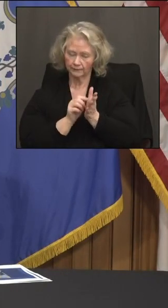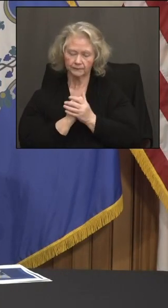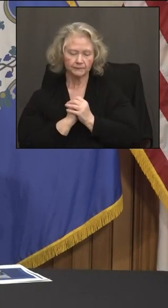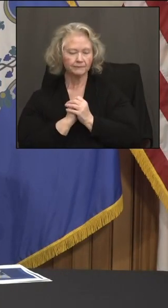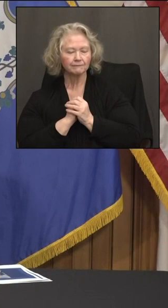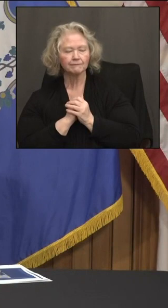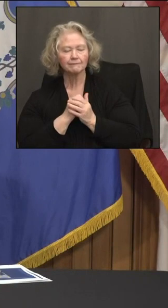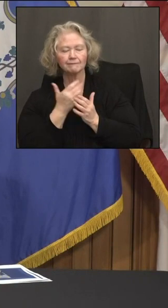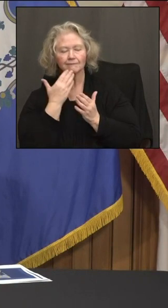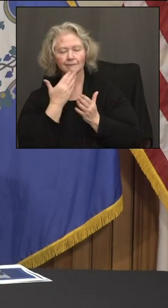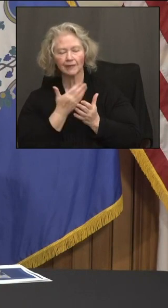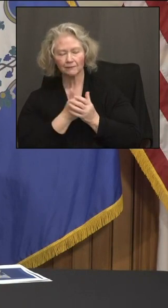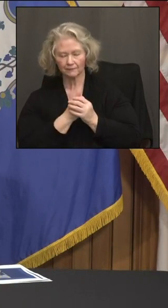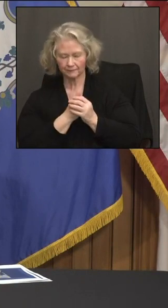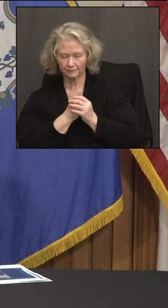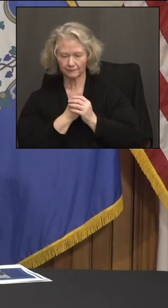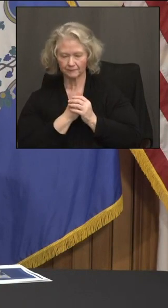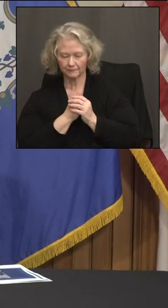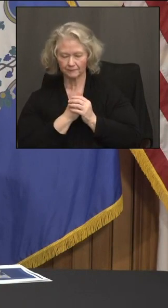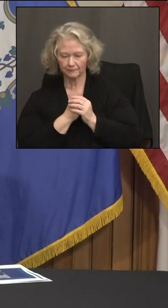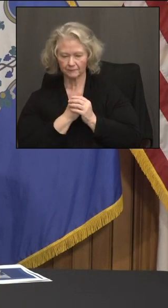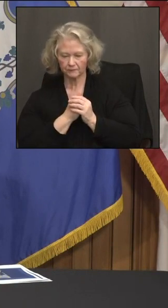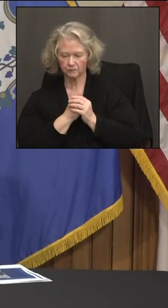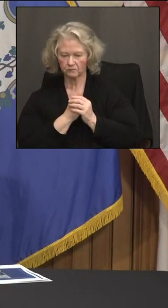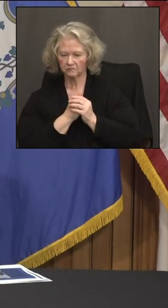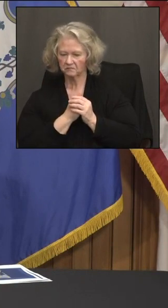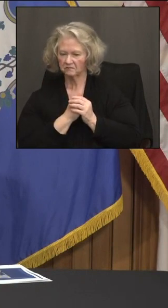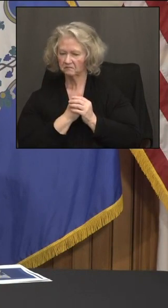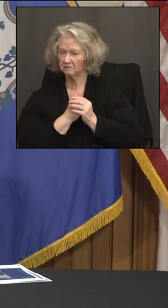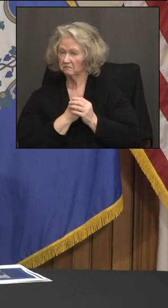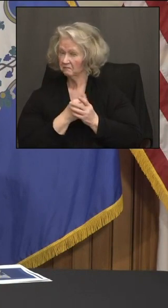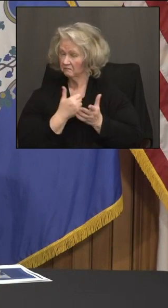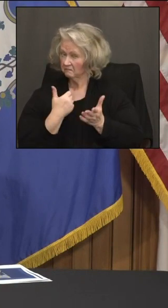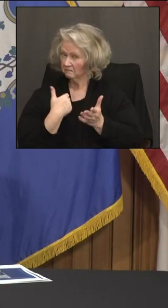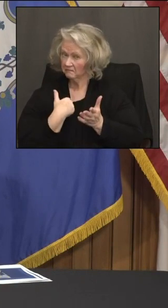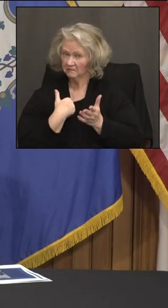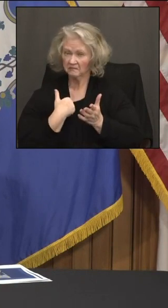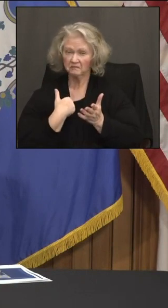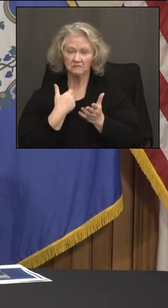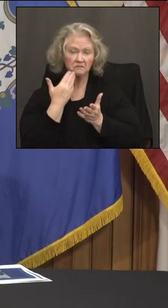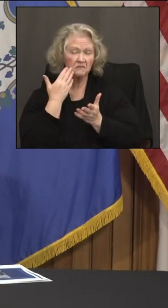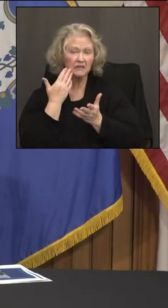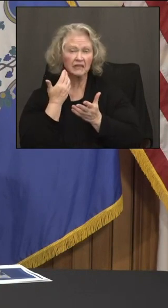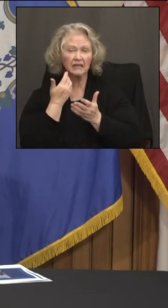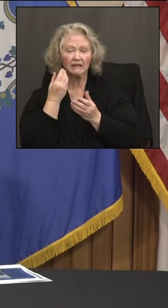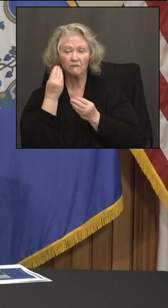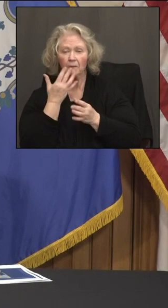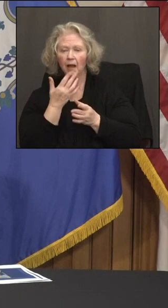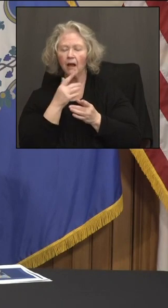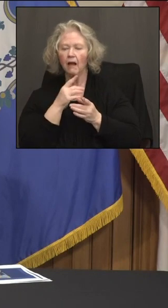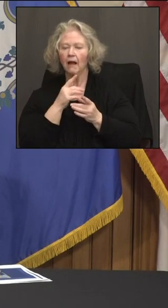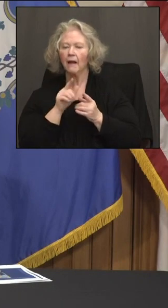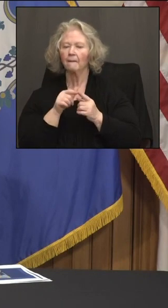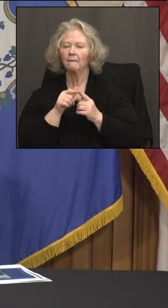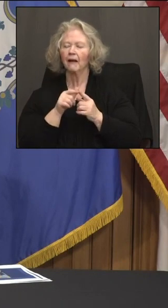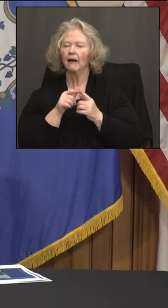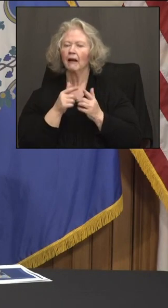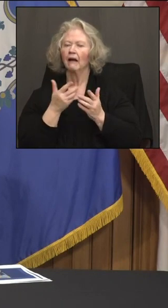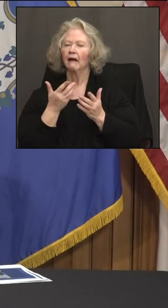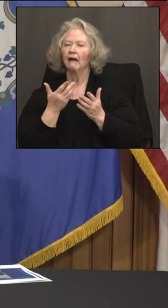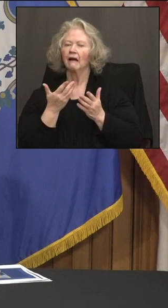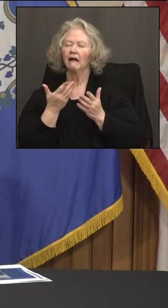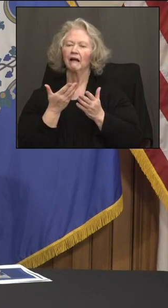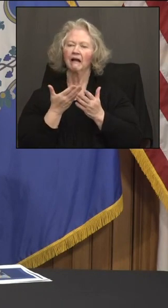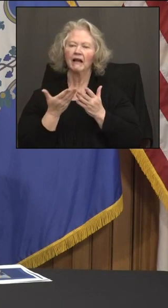Thanks very much. Do we have any information on any breakthrough cases that have been reported in